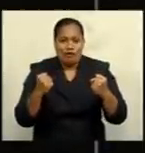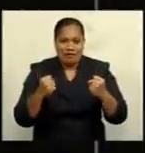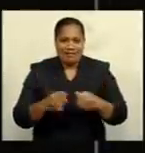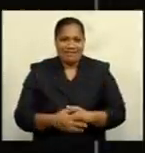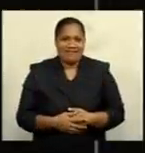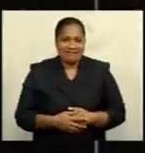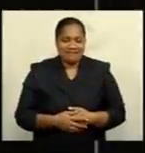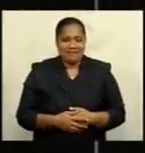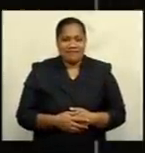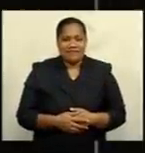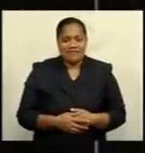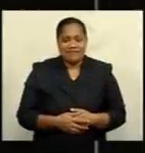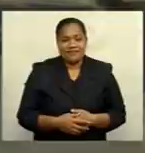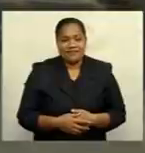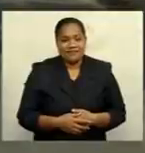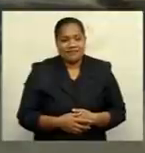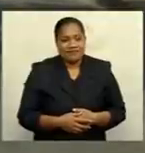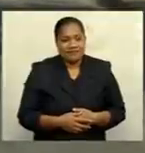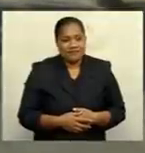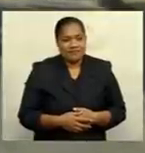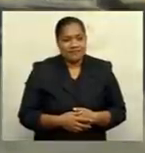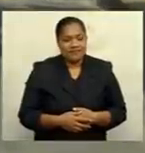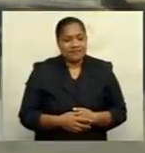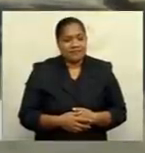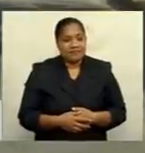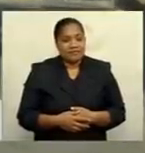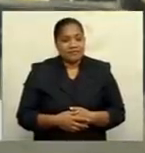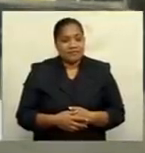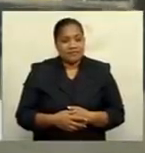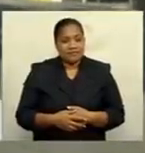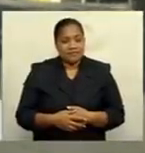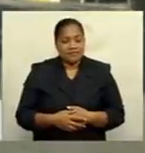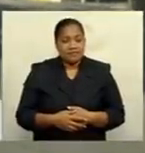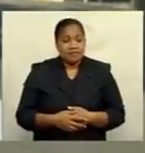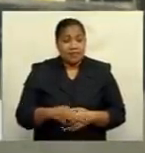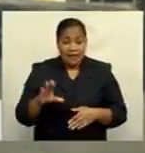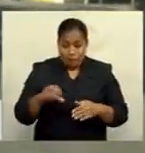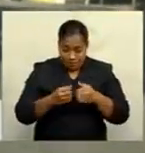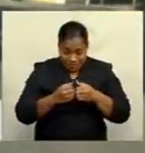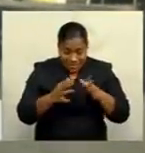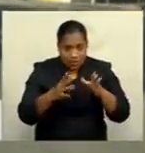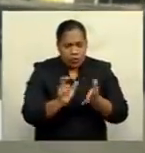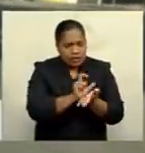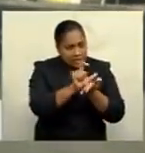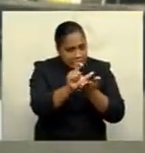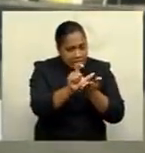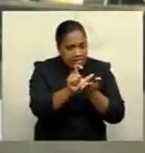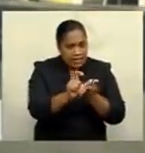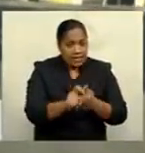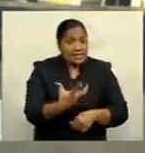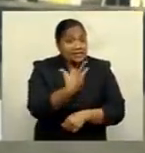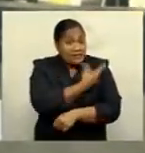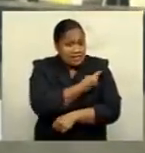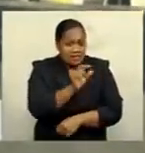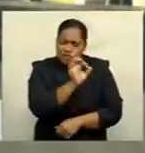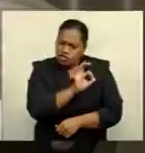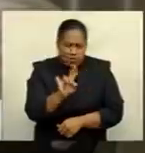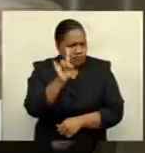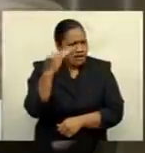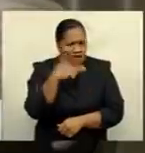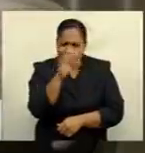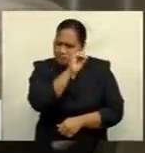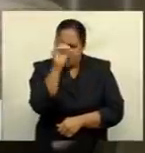Apanisa Wangai-Randovu reports. From the beginning, it was clear the vaccine is not 100% foolproof,